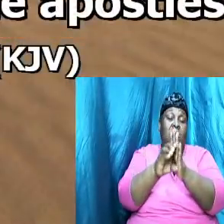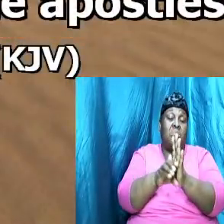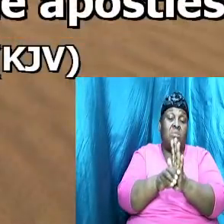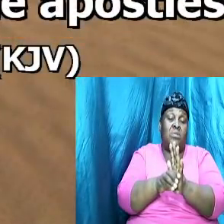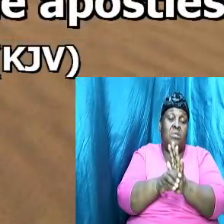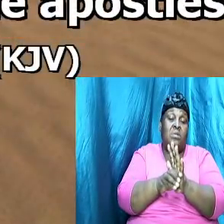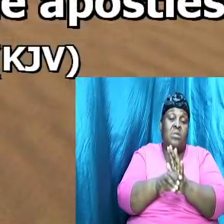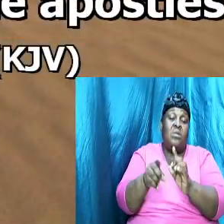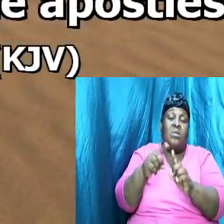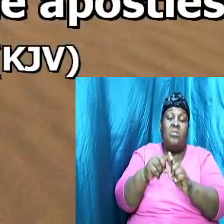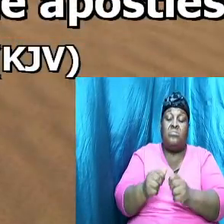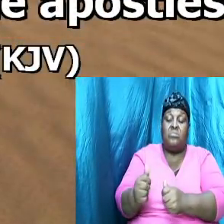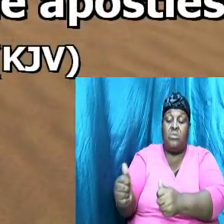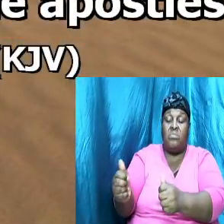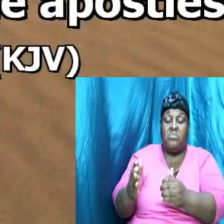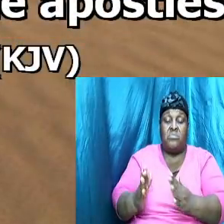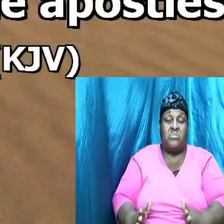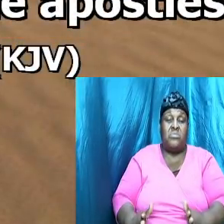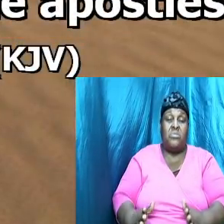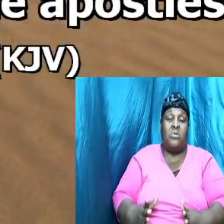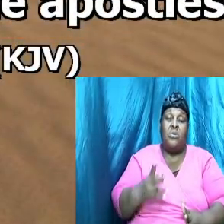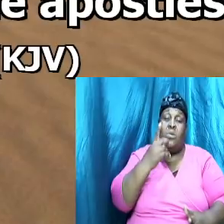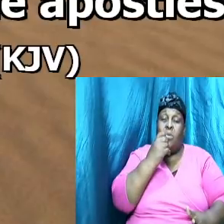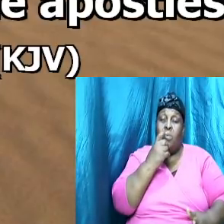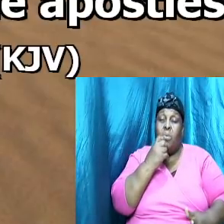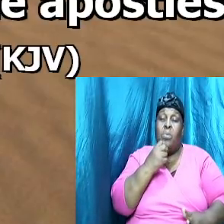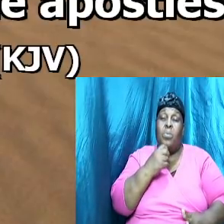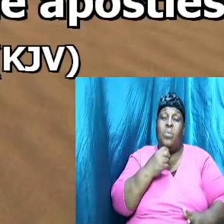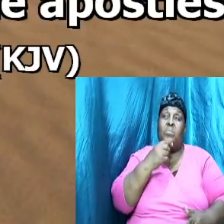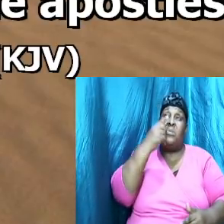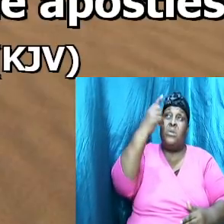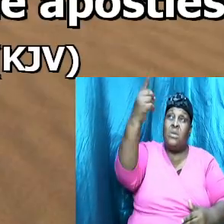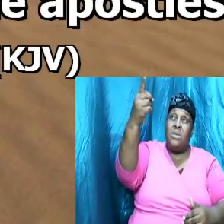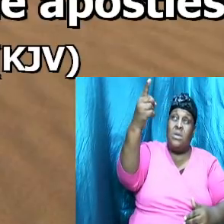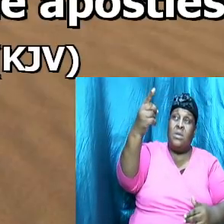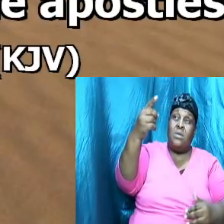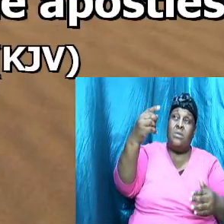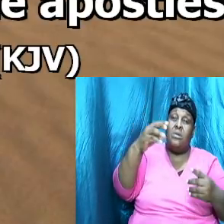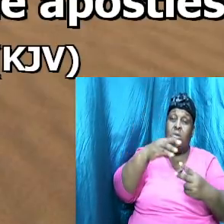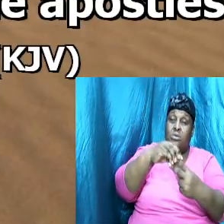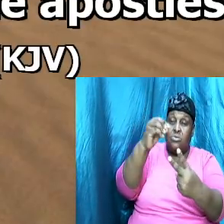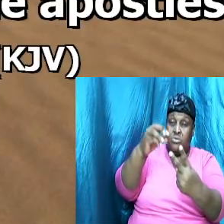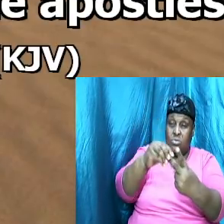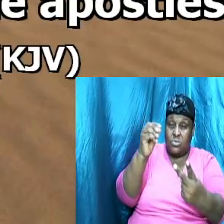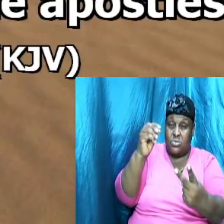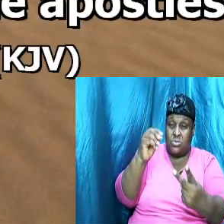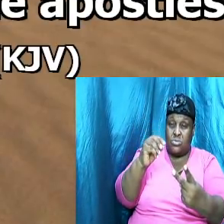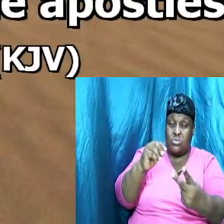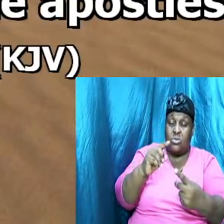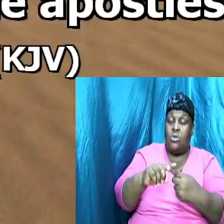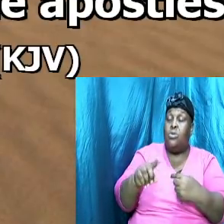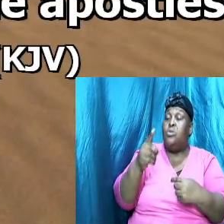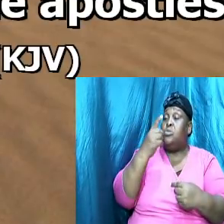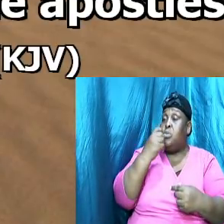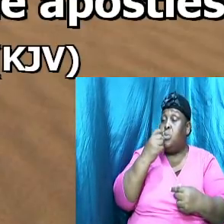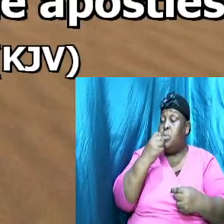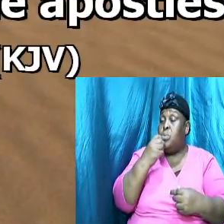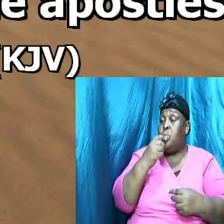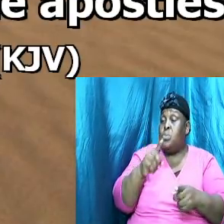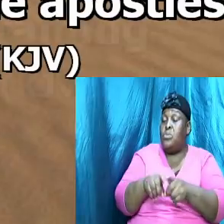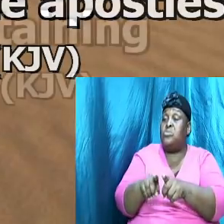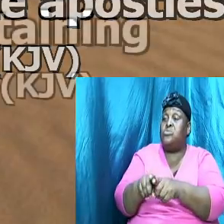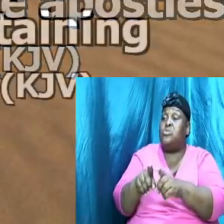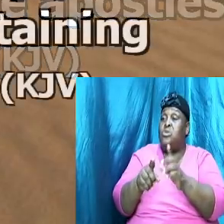the apostles whom he had chosen, to whom also he showed himself